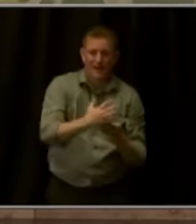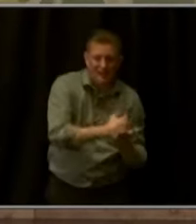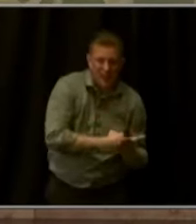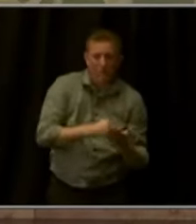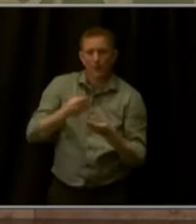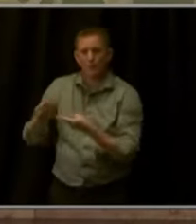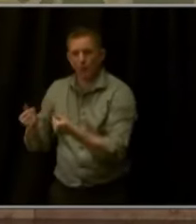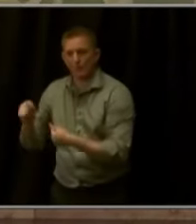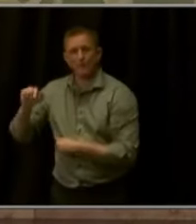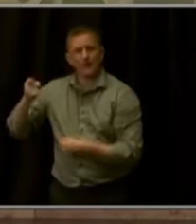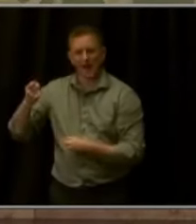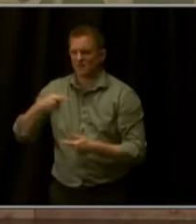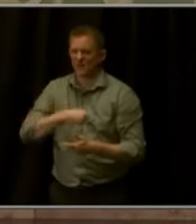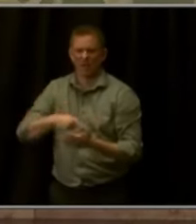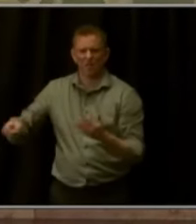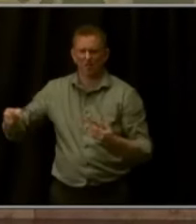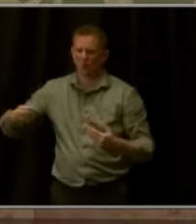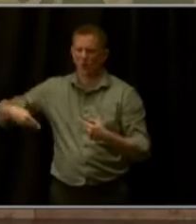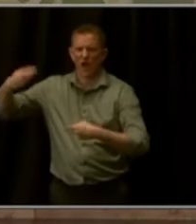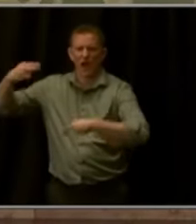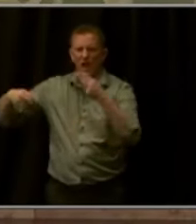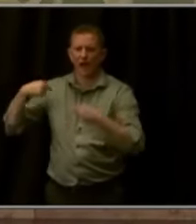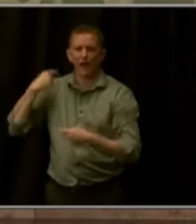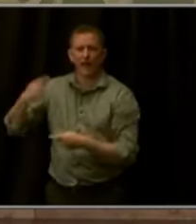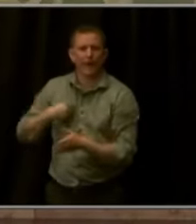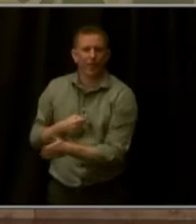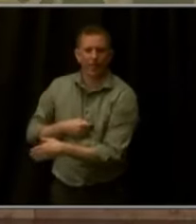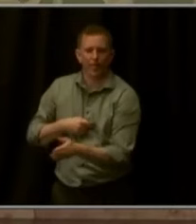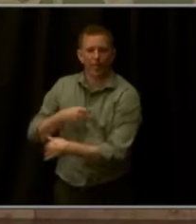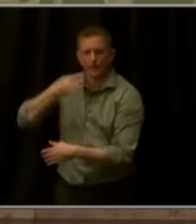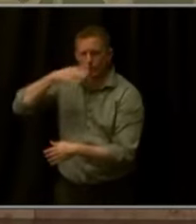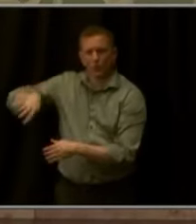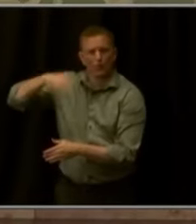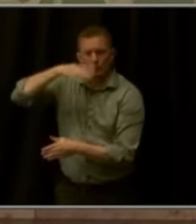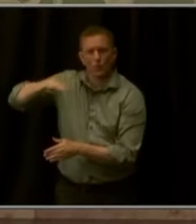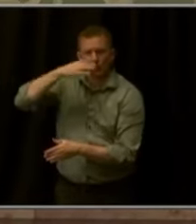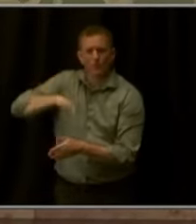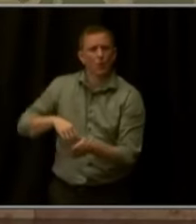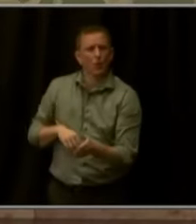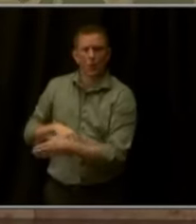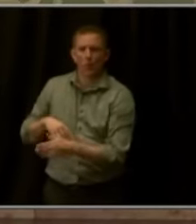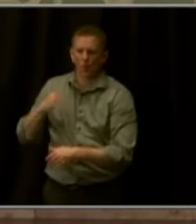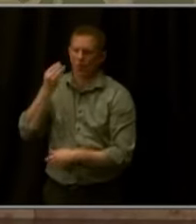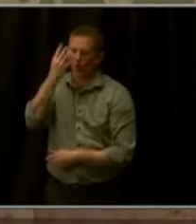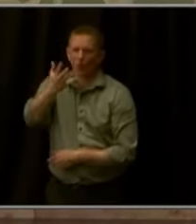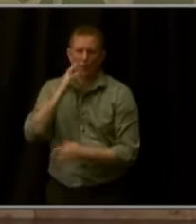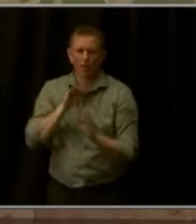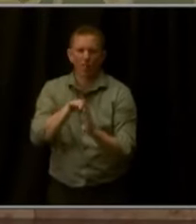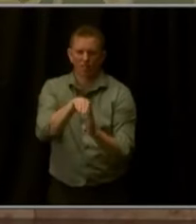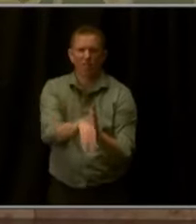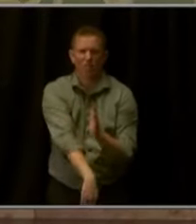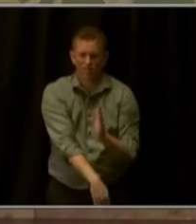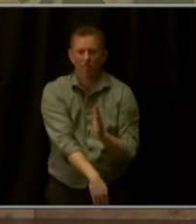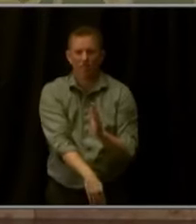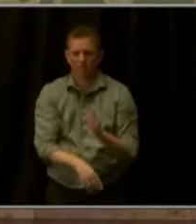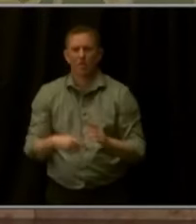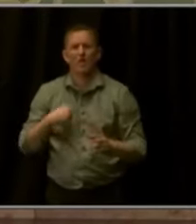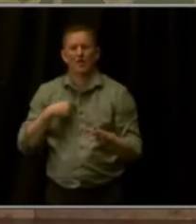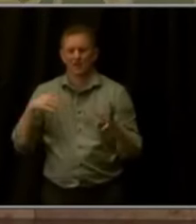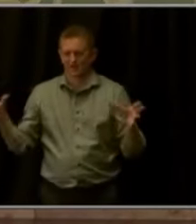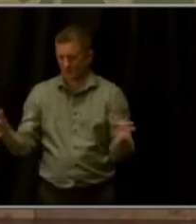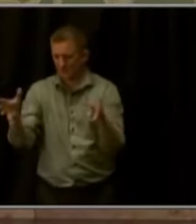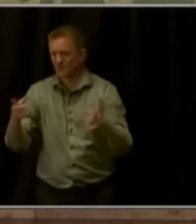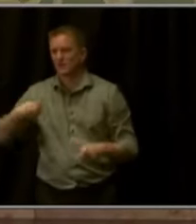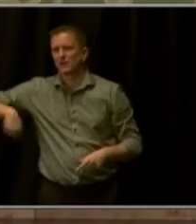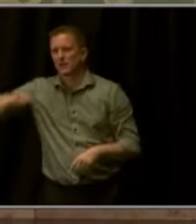We ignore that signal at our own peril. And I challenge Democrats and Republicans to work together to improve our economic